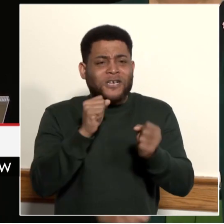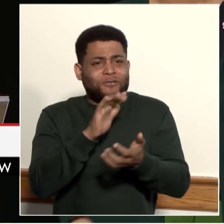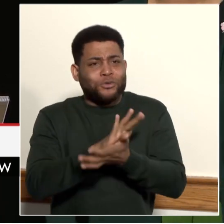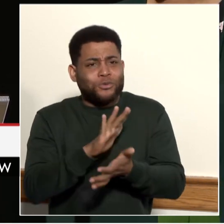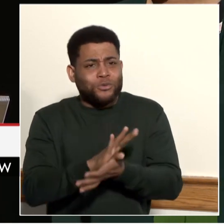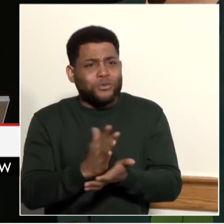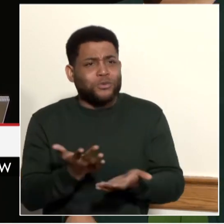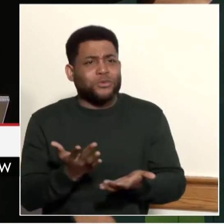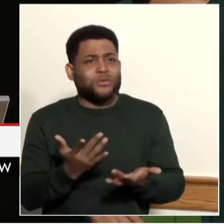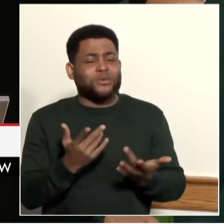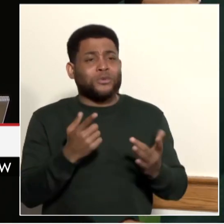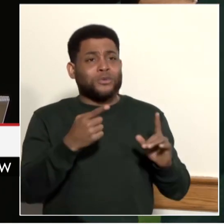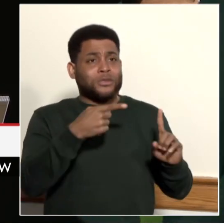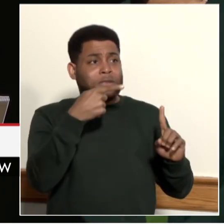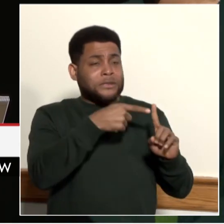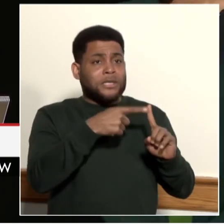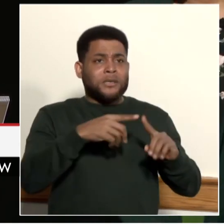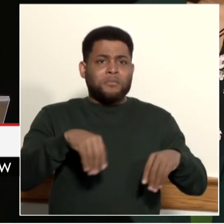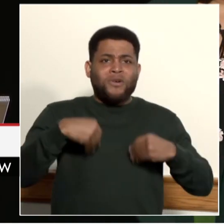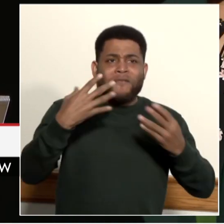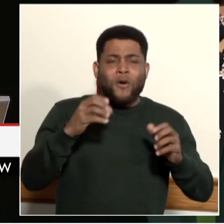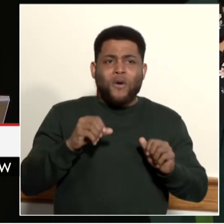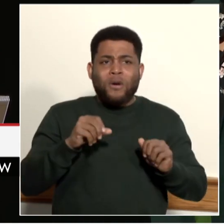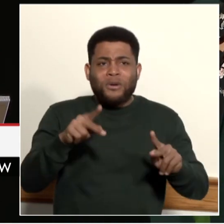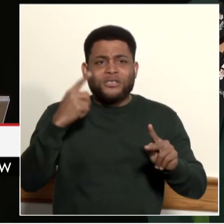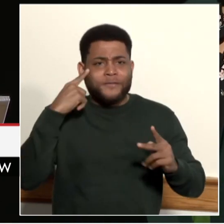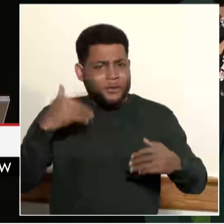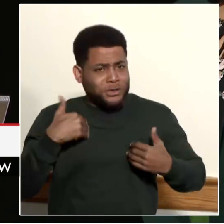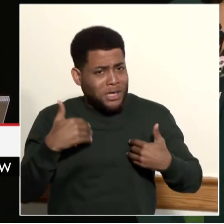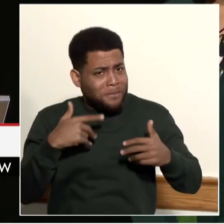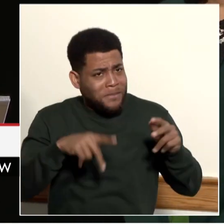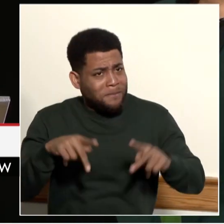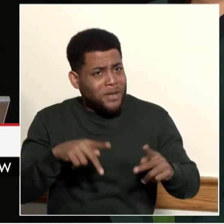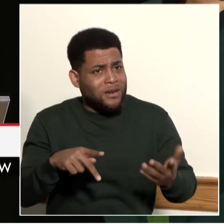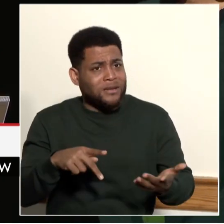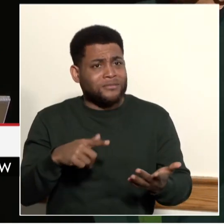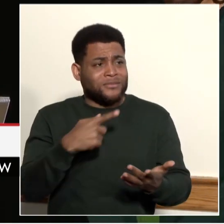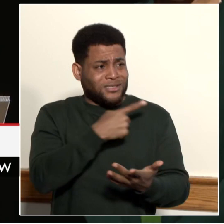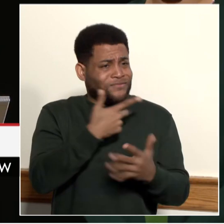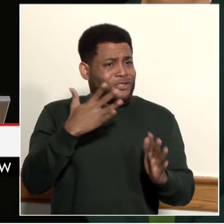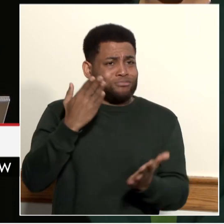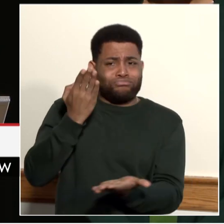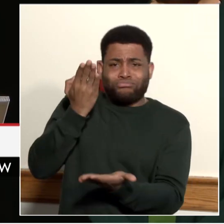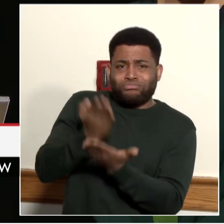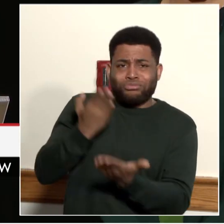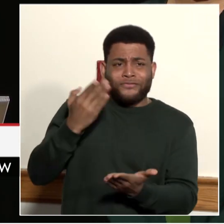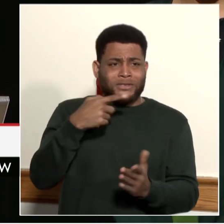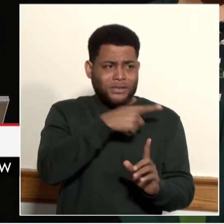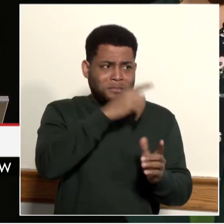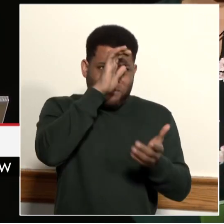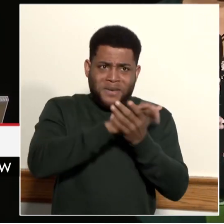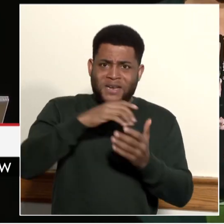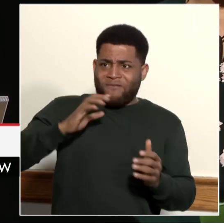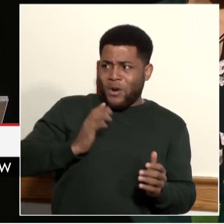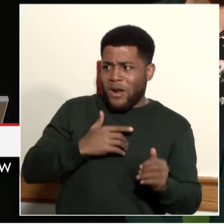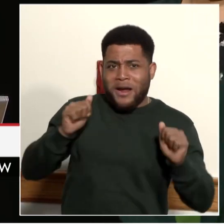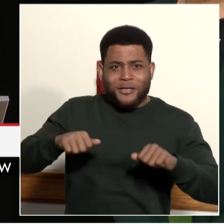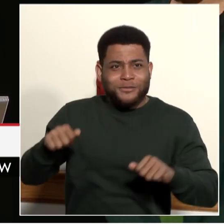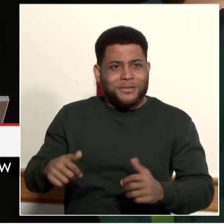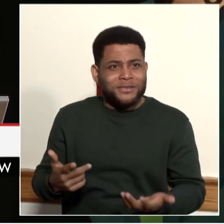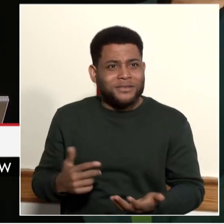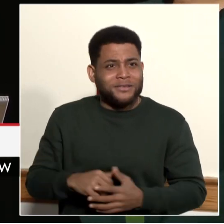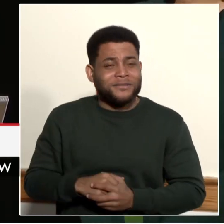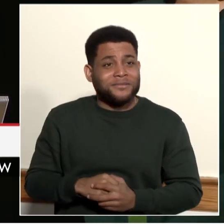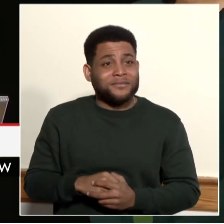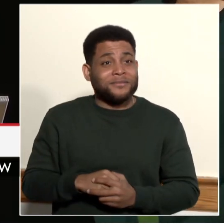opportunities for young people school is proof that she believe in our potential. So, as we head into the next chapter